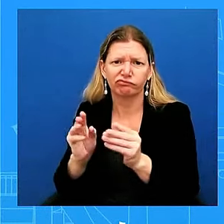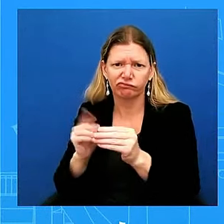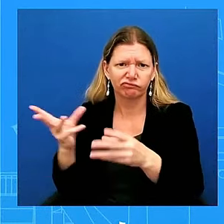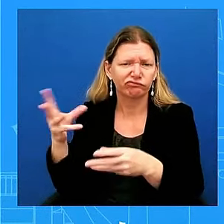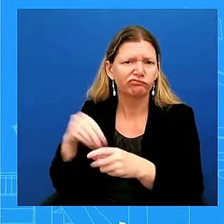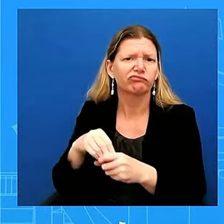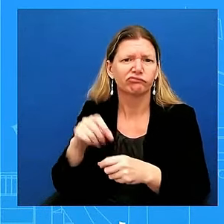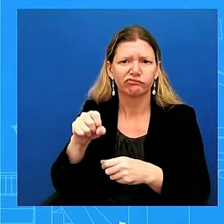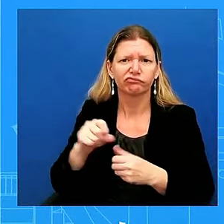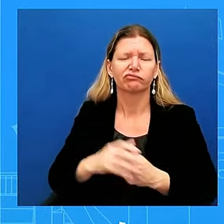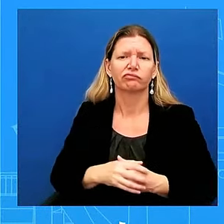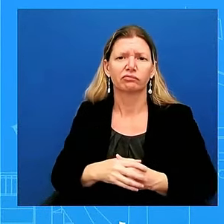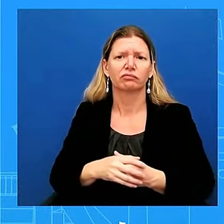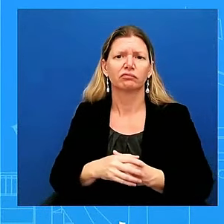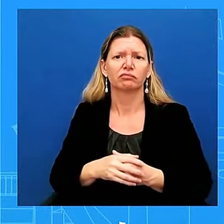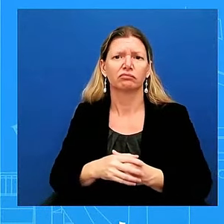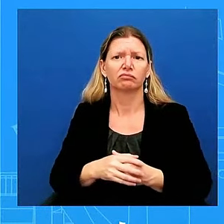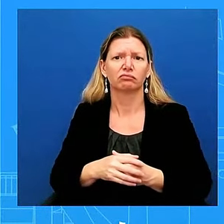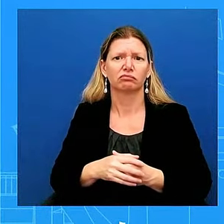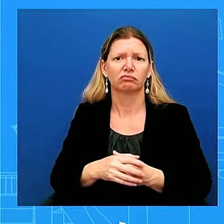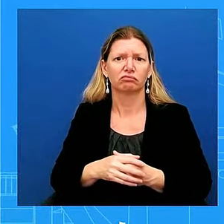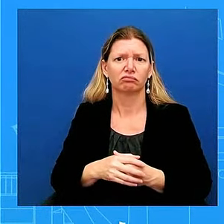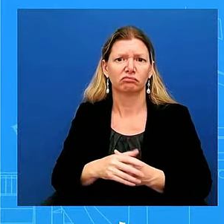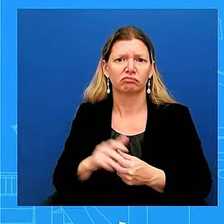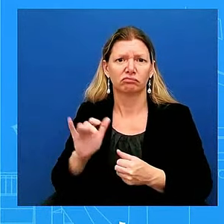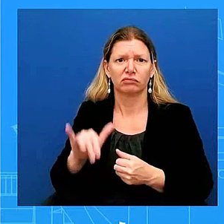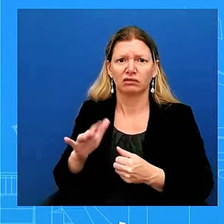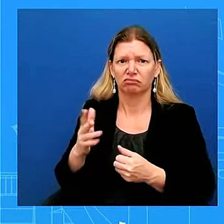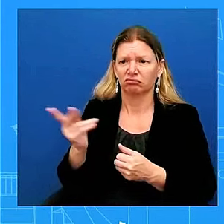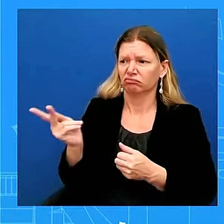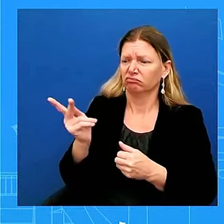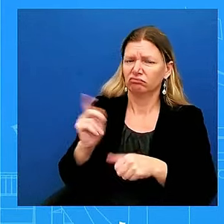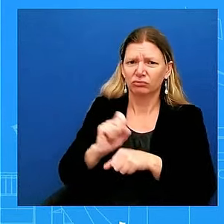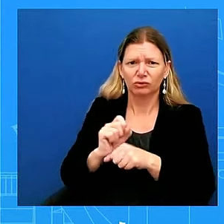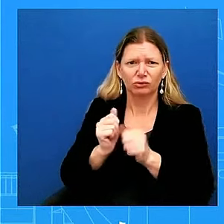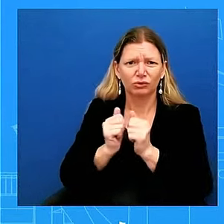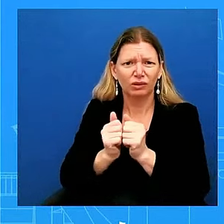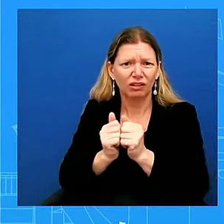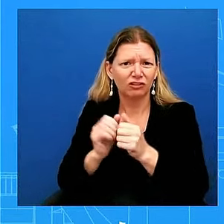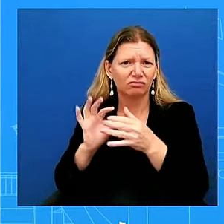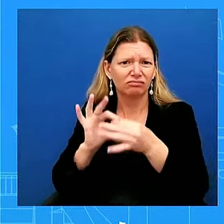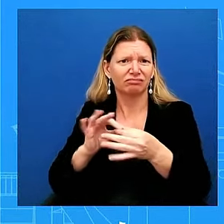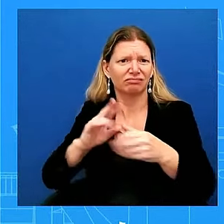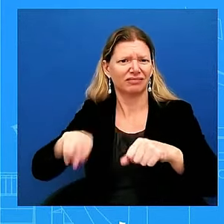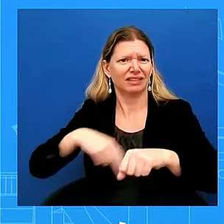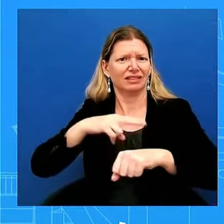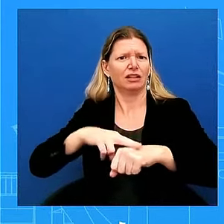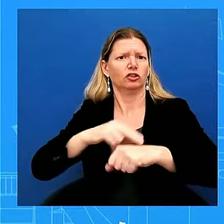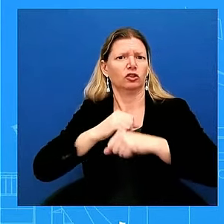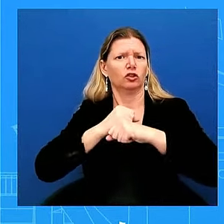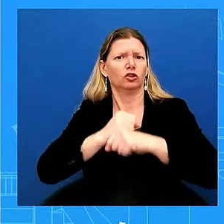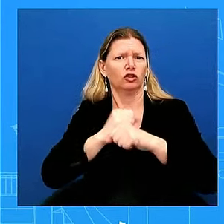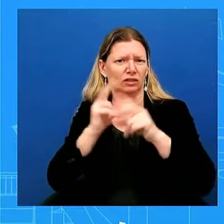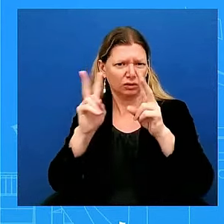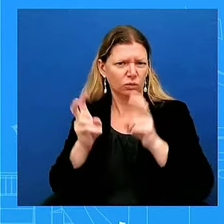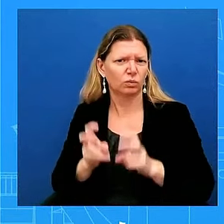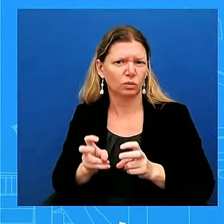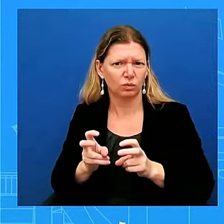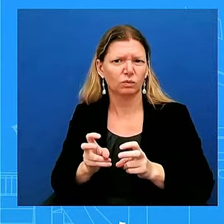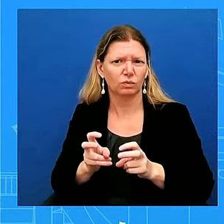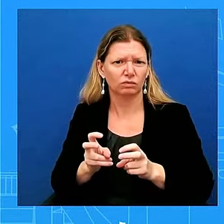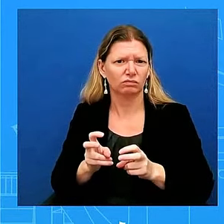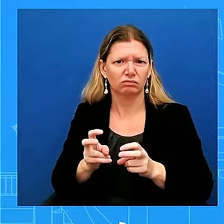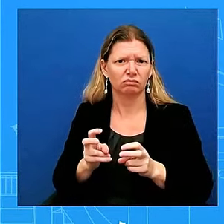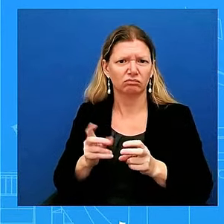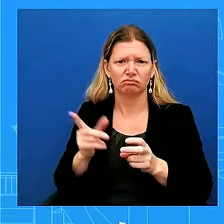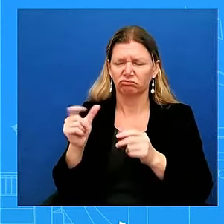the way that they have worked together in the past three and a half years. And that's the way it's going to continue as we work through